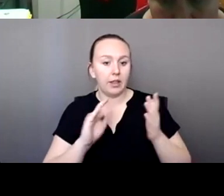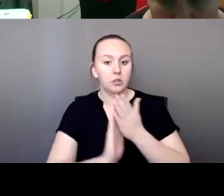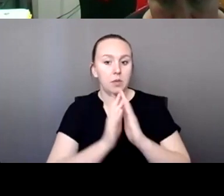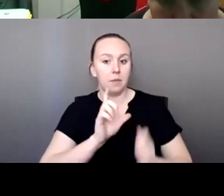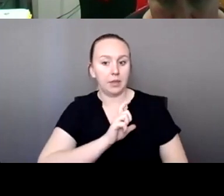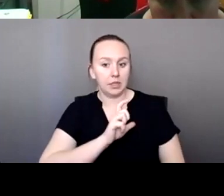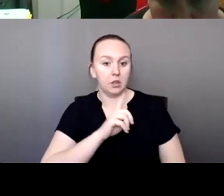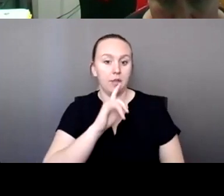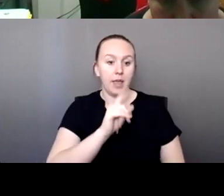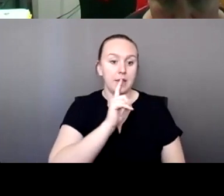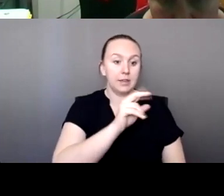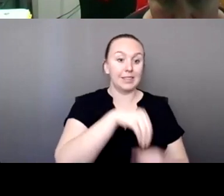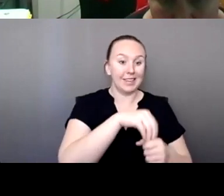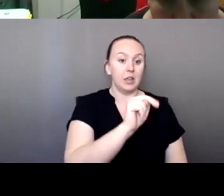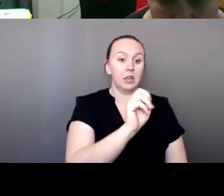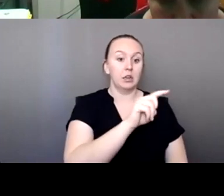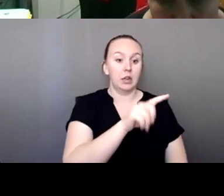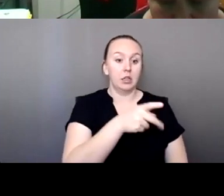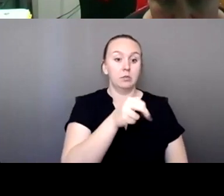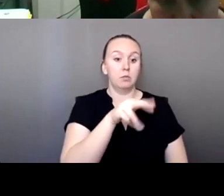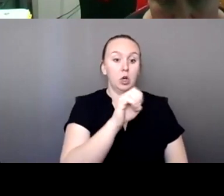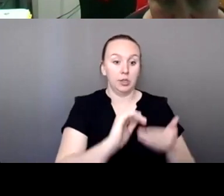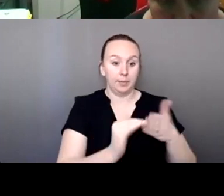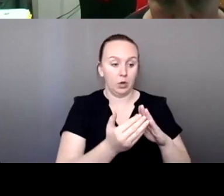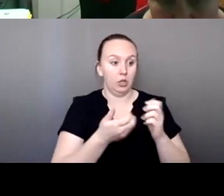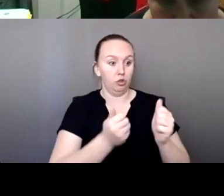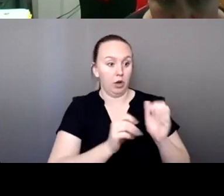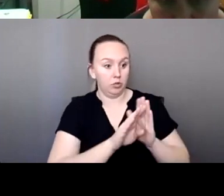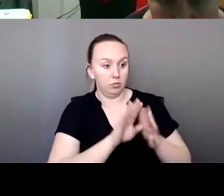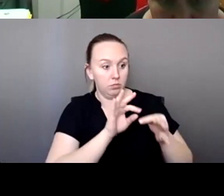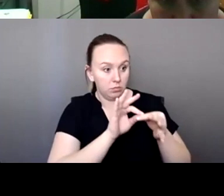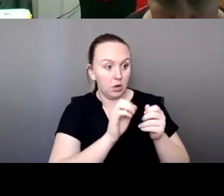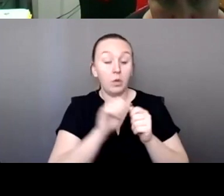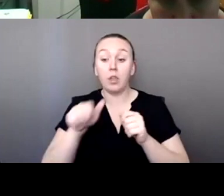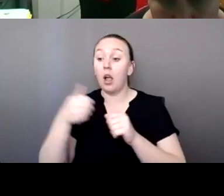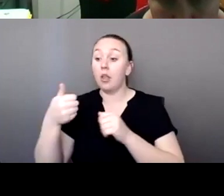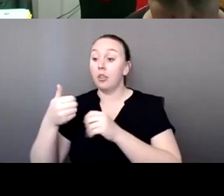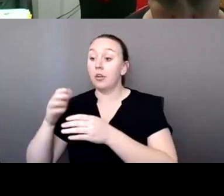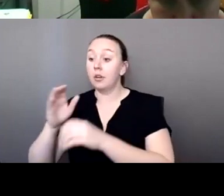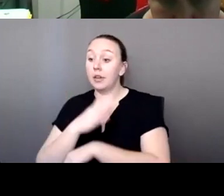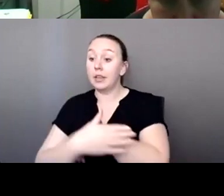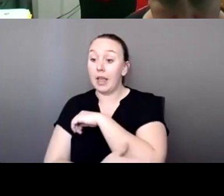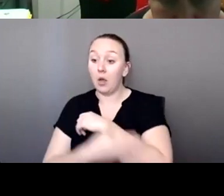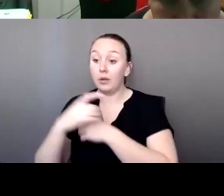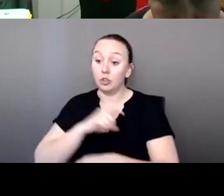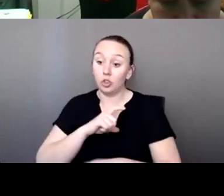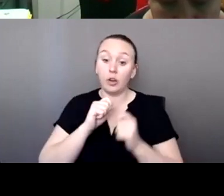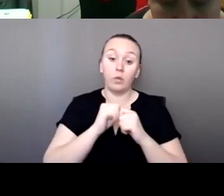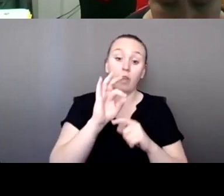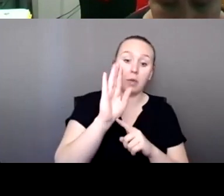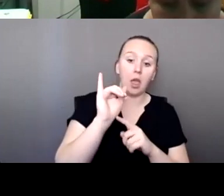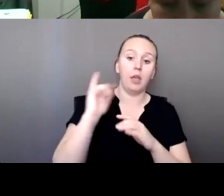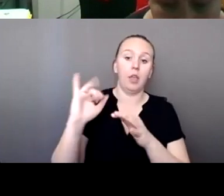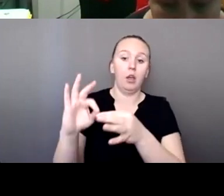Nez Perce in the Nez Perce community, trying to build relationships with neighboring county sheriffs, um, with the FBI. I mean, all of those